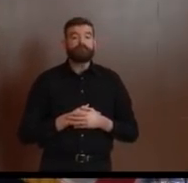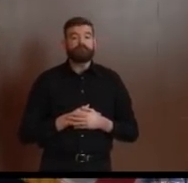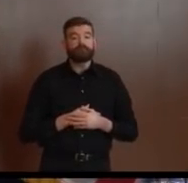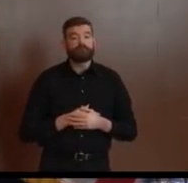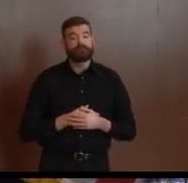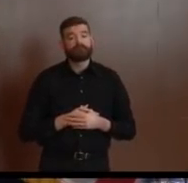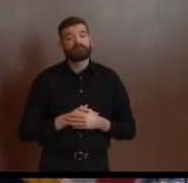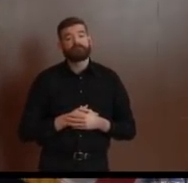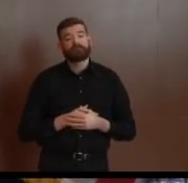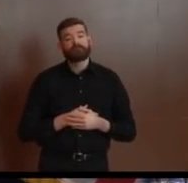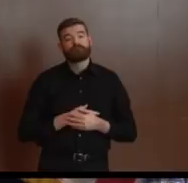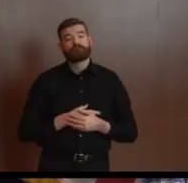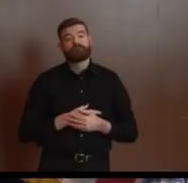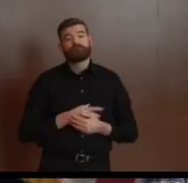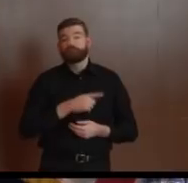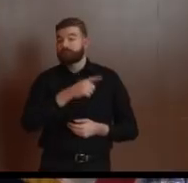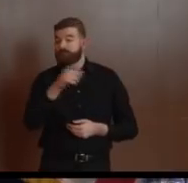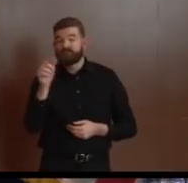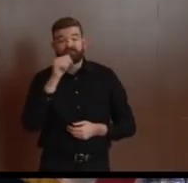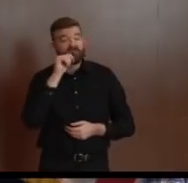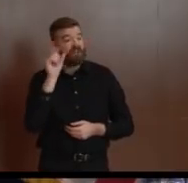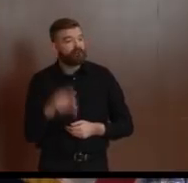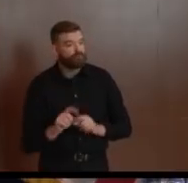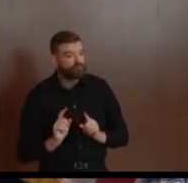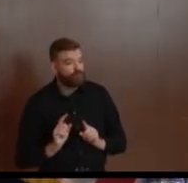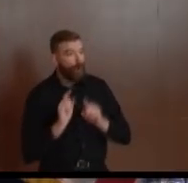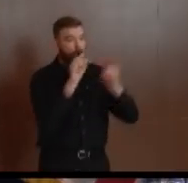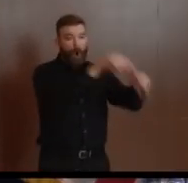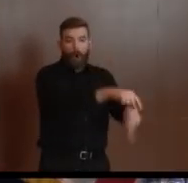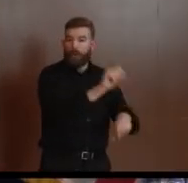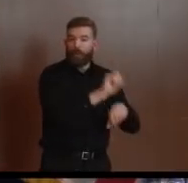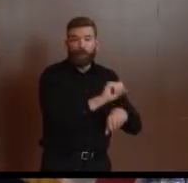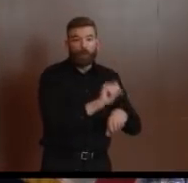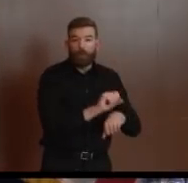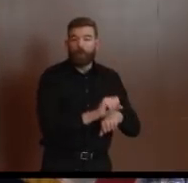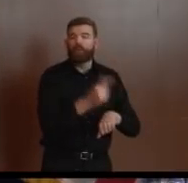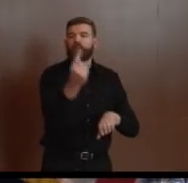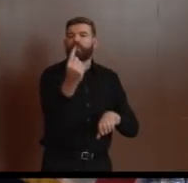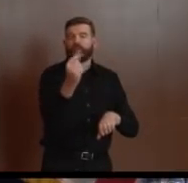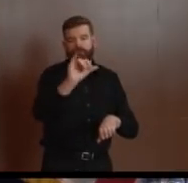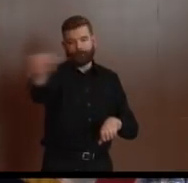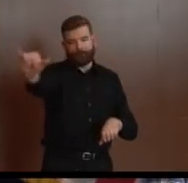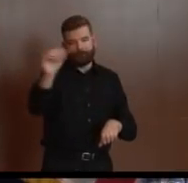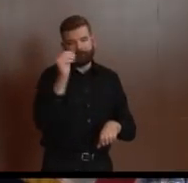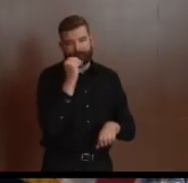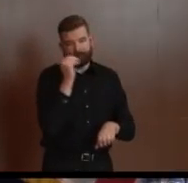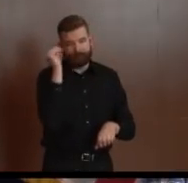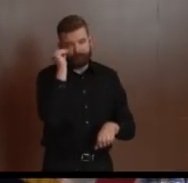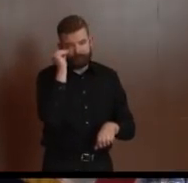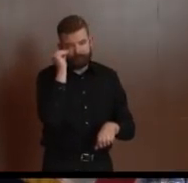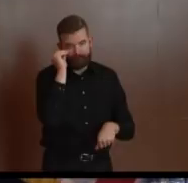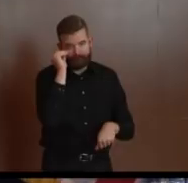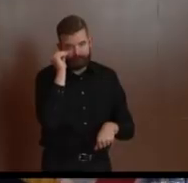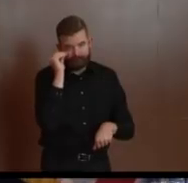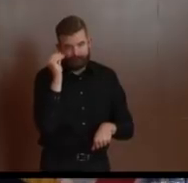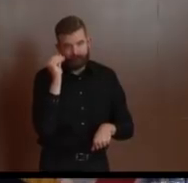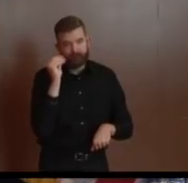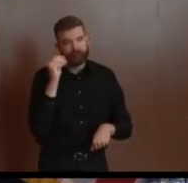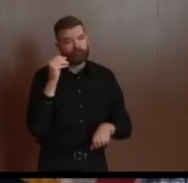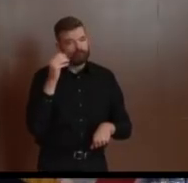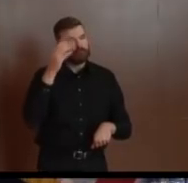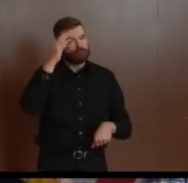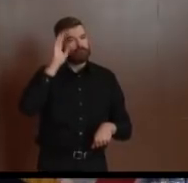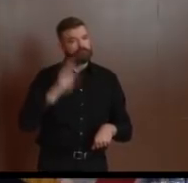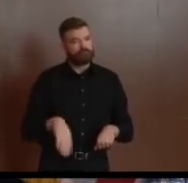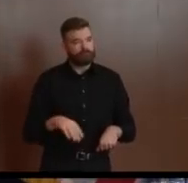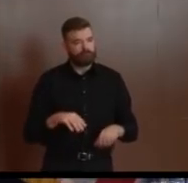home. Look, I know the numbers that you hear every day are worrying because they're not yet going down and